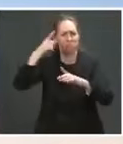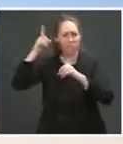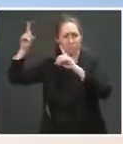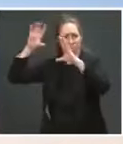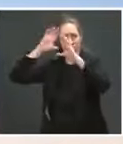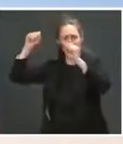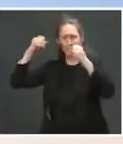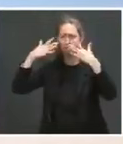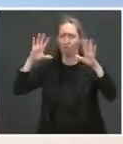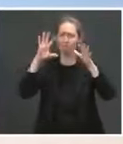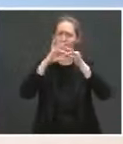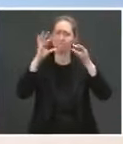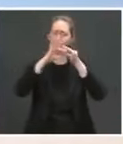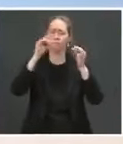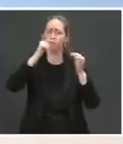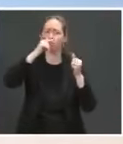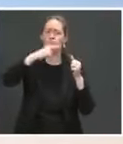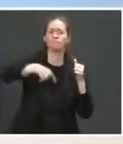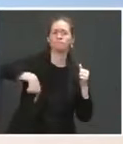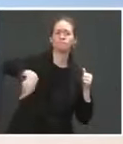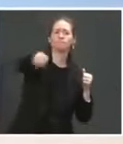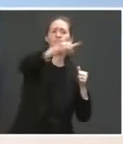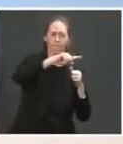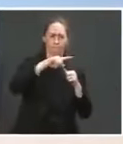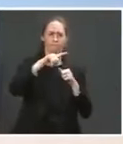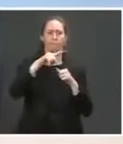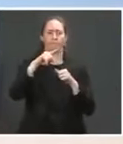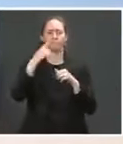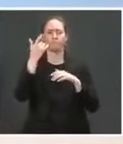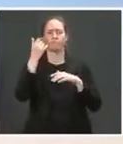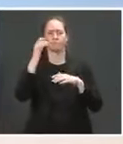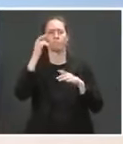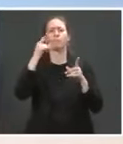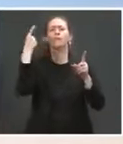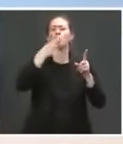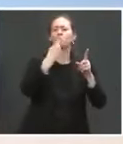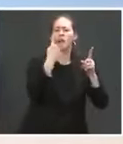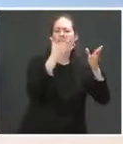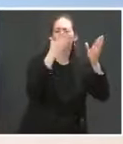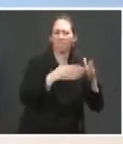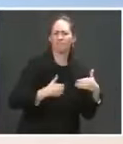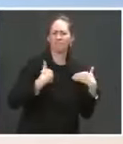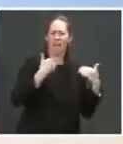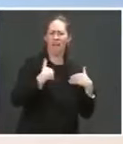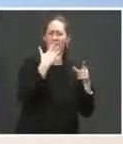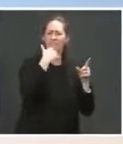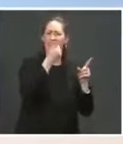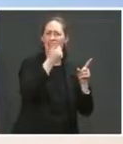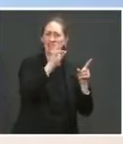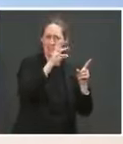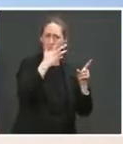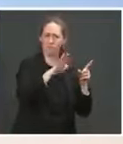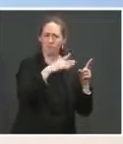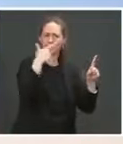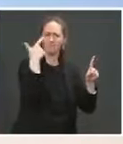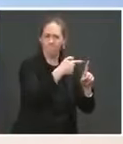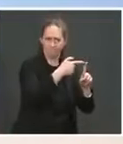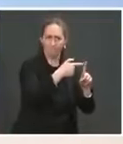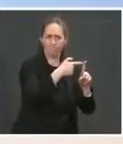Bryant being shot and killed by police in Columbus, Ohio, yesterday? It happened moments before the Chauvin verdict came out. Yes.